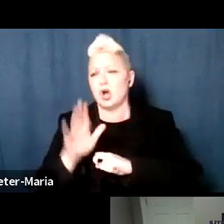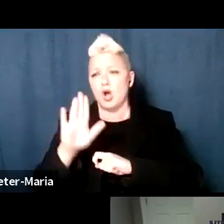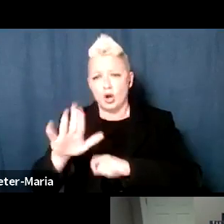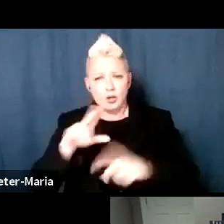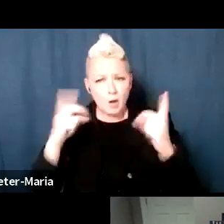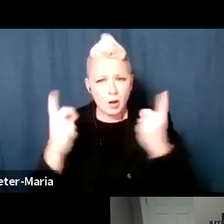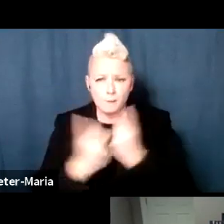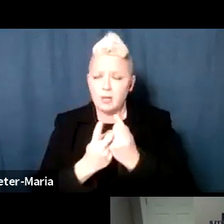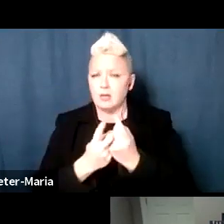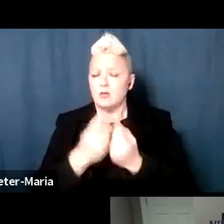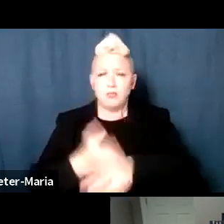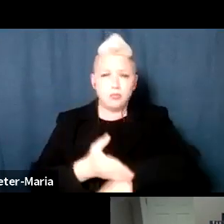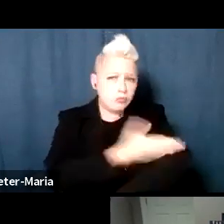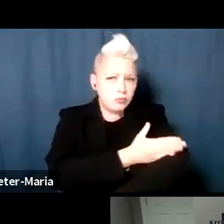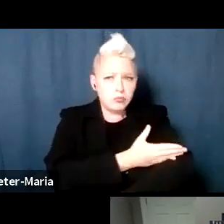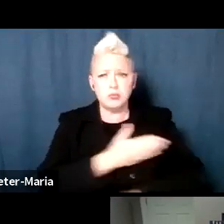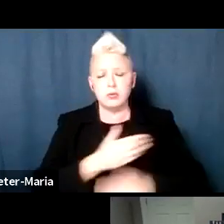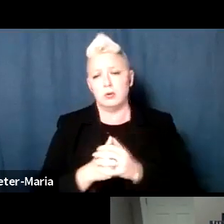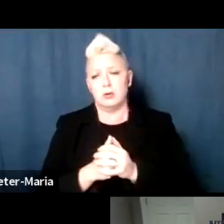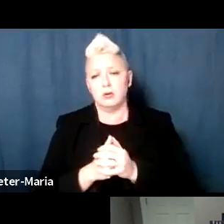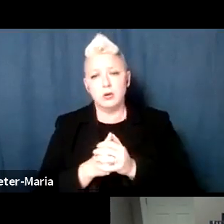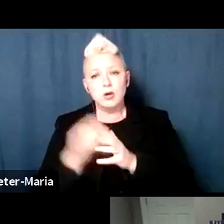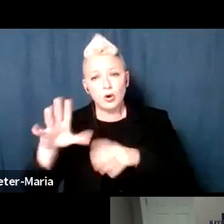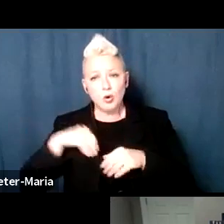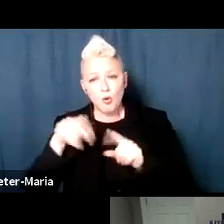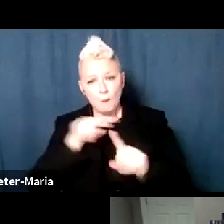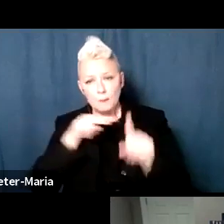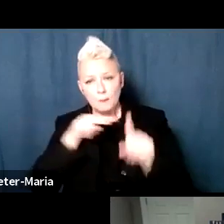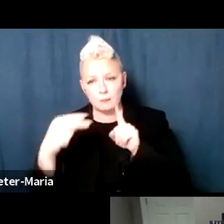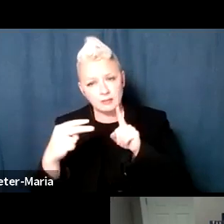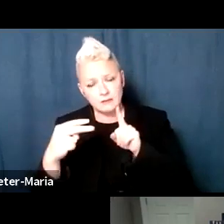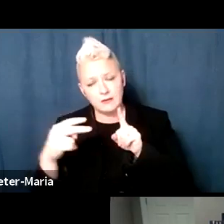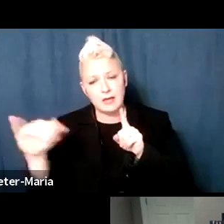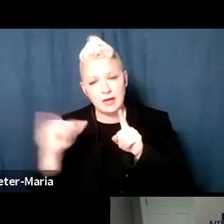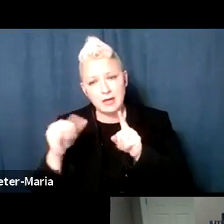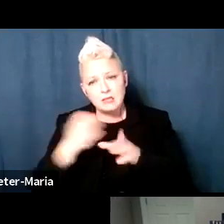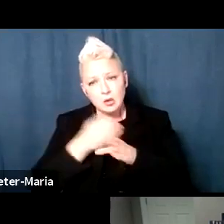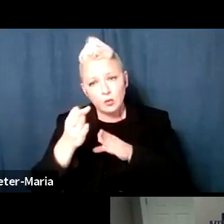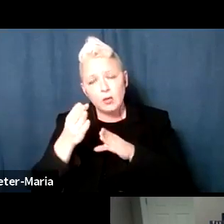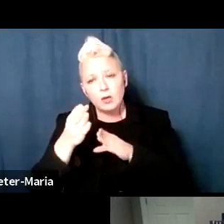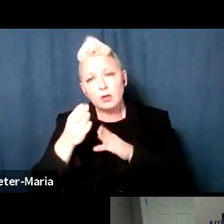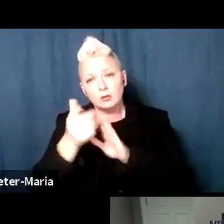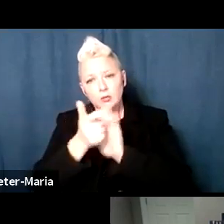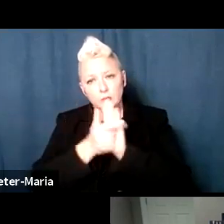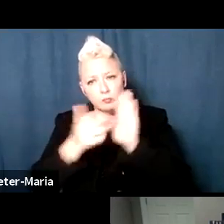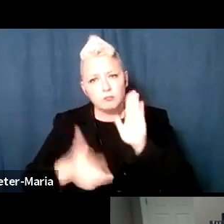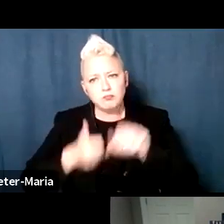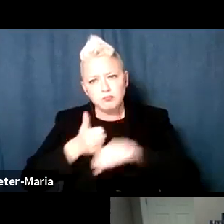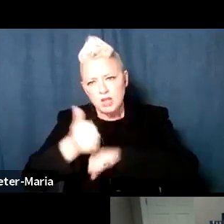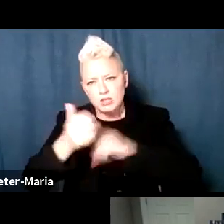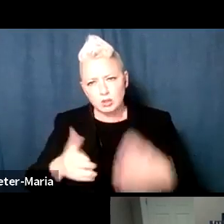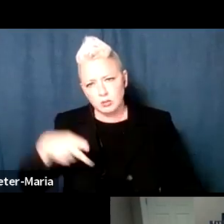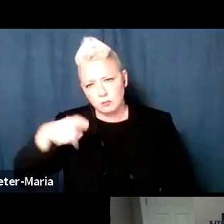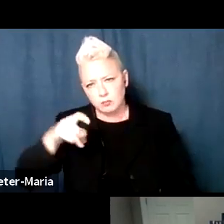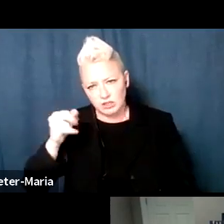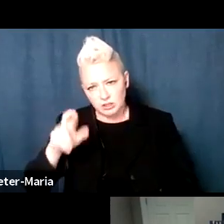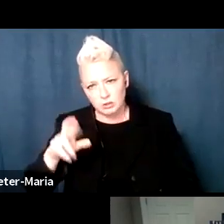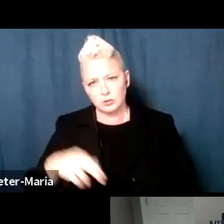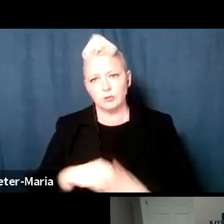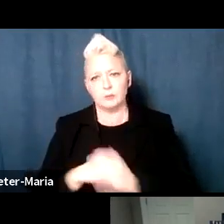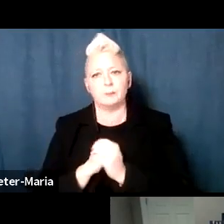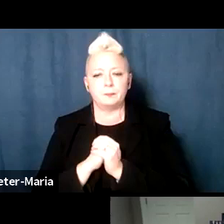the work of the DA's office. She brings her own perspective as a career prosecutor, so thank you very much. With that,